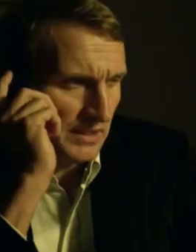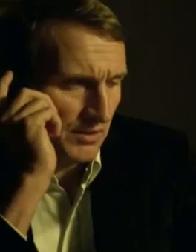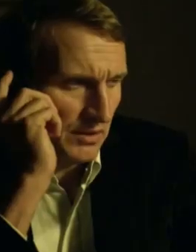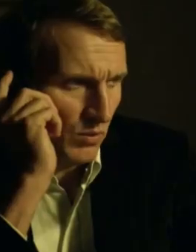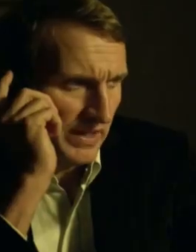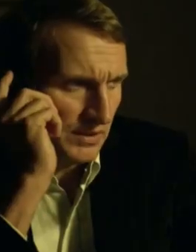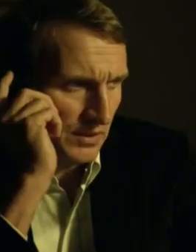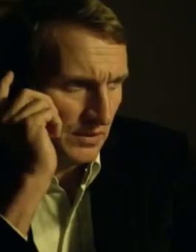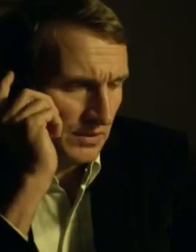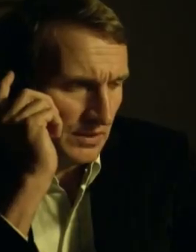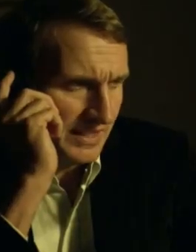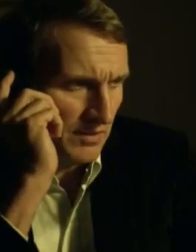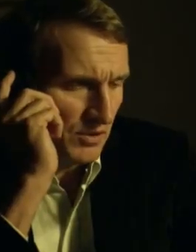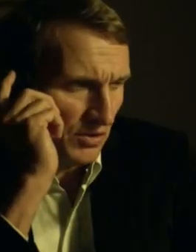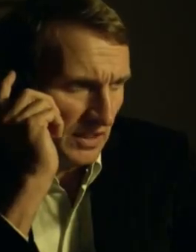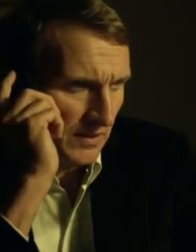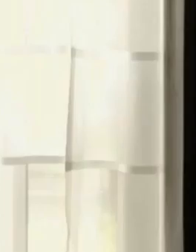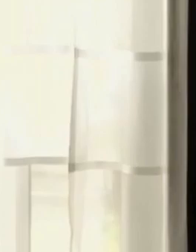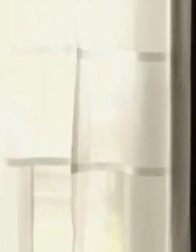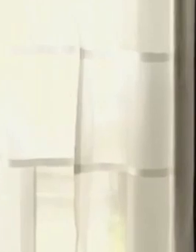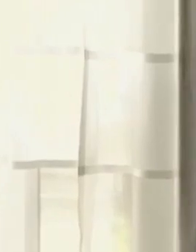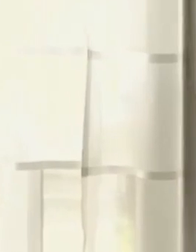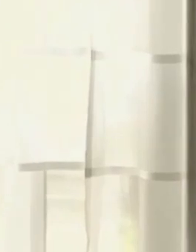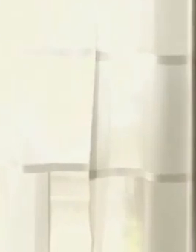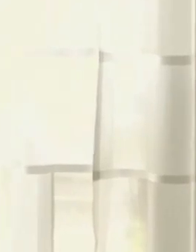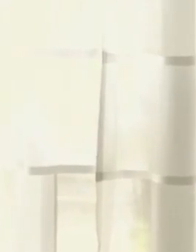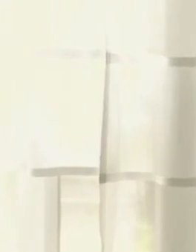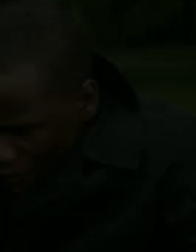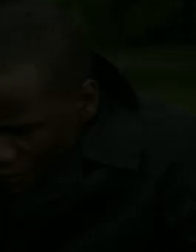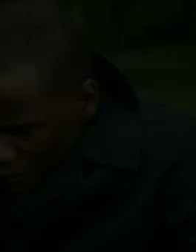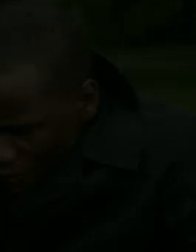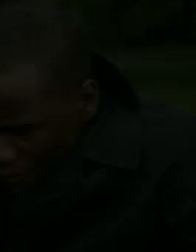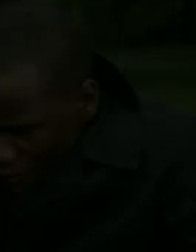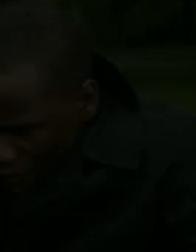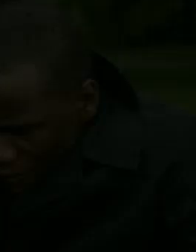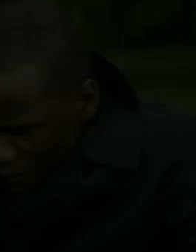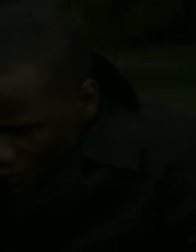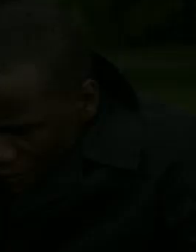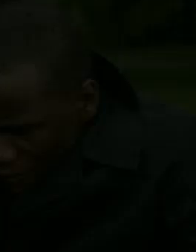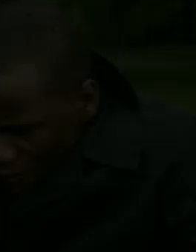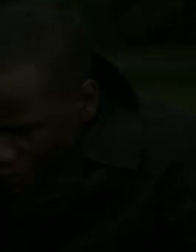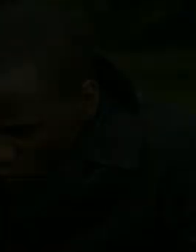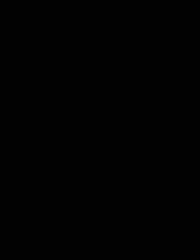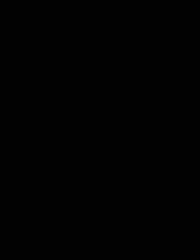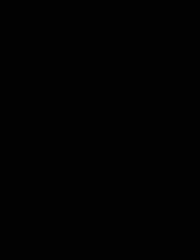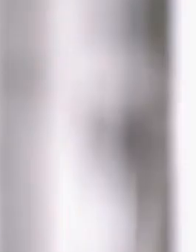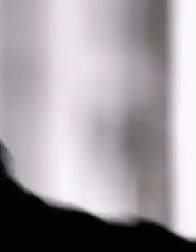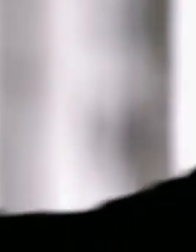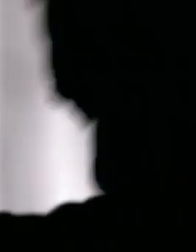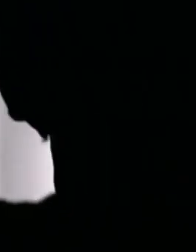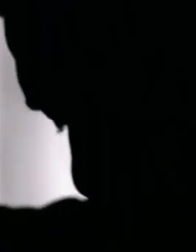The police are on their way to you. Tell them nothing. What's happening, Andy? What did you see?